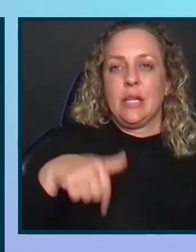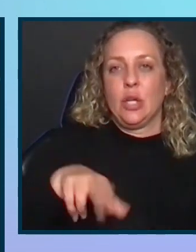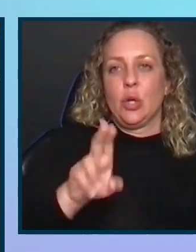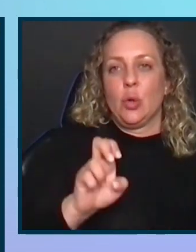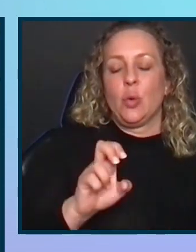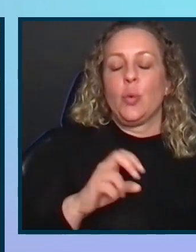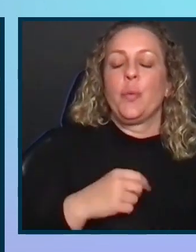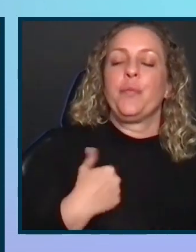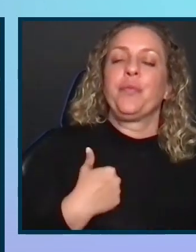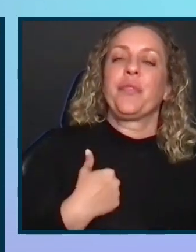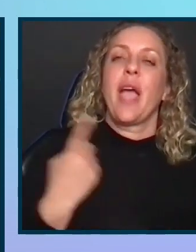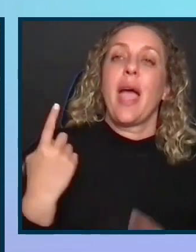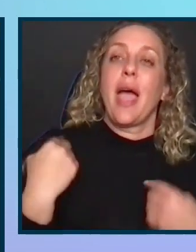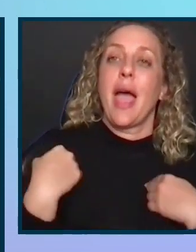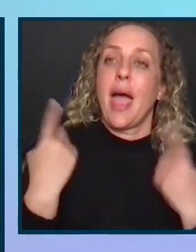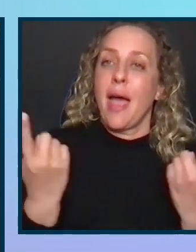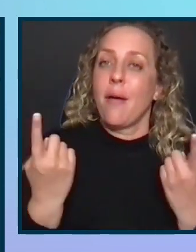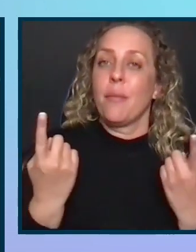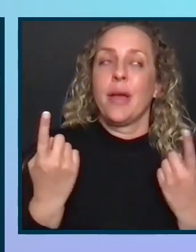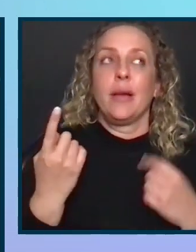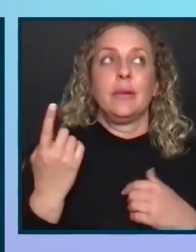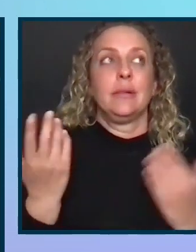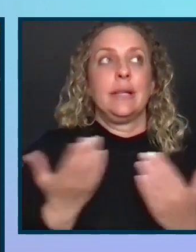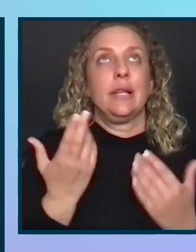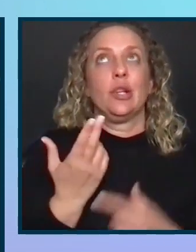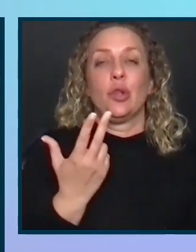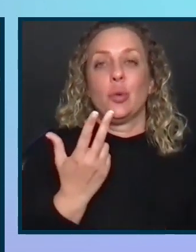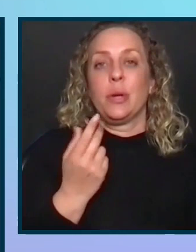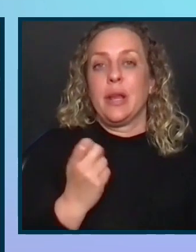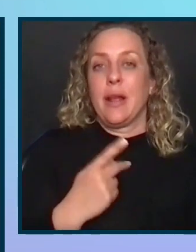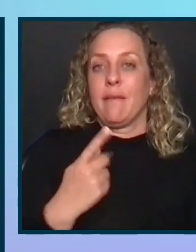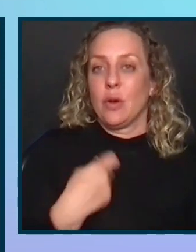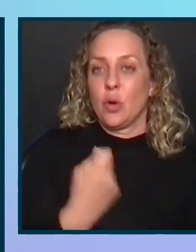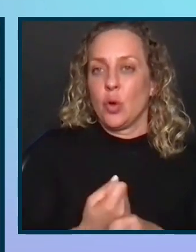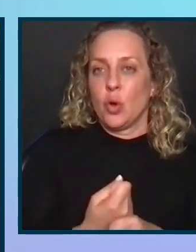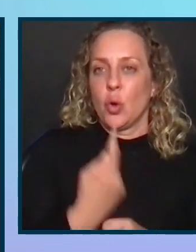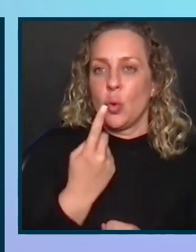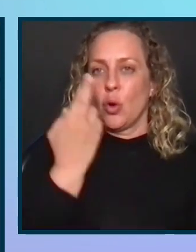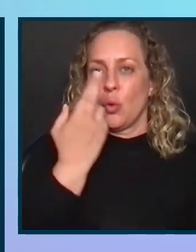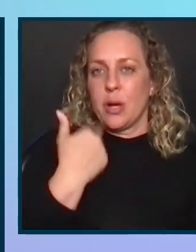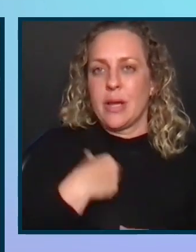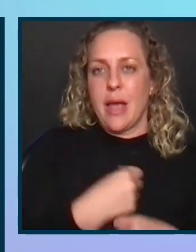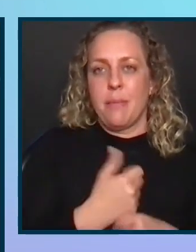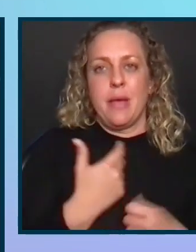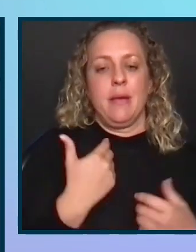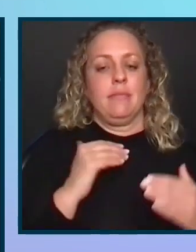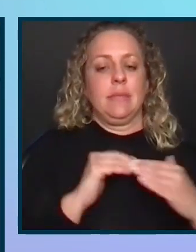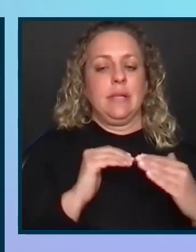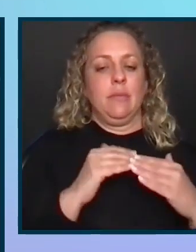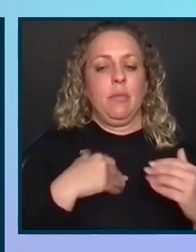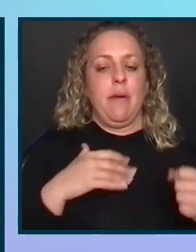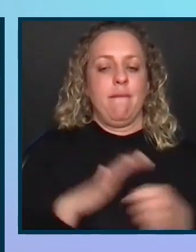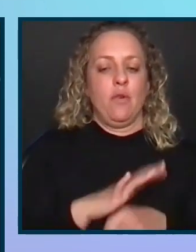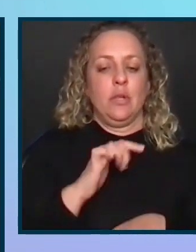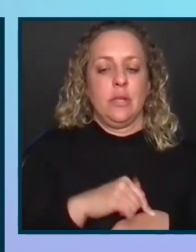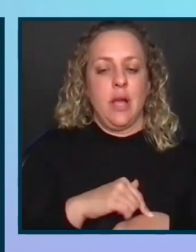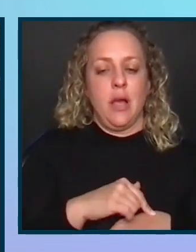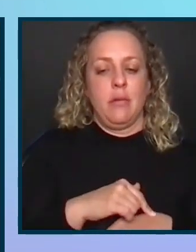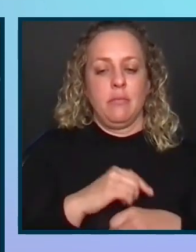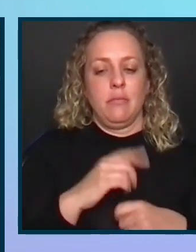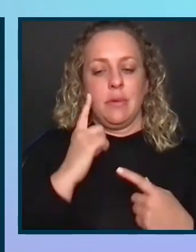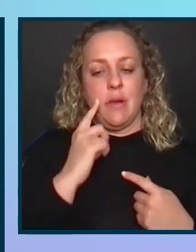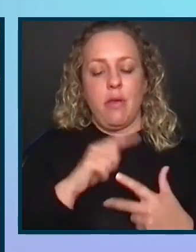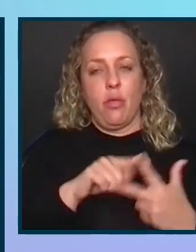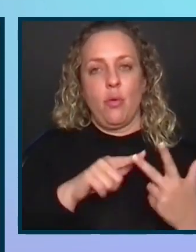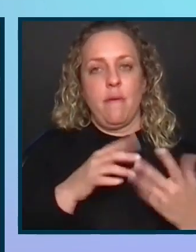I have been at DQ for three and a half years. One reason I made accessibility my full-time gig is because I have three very